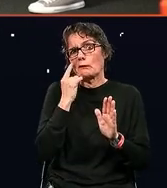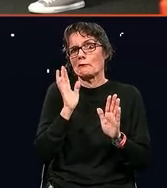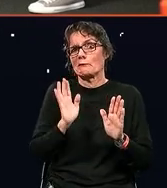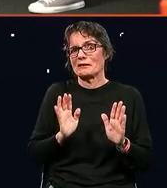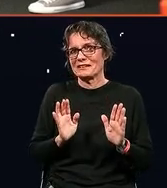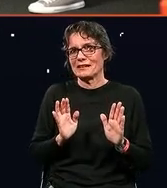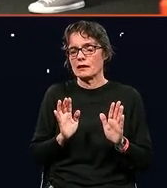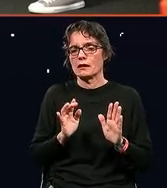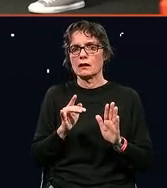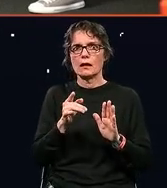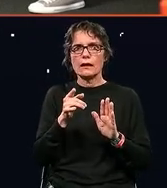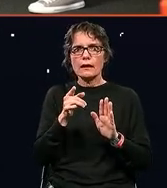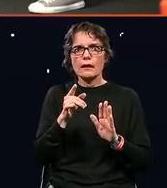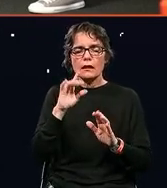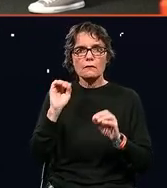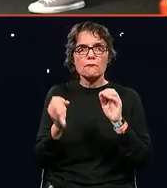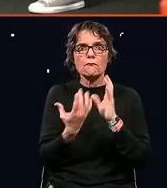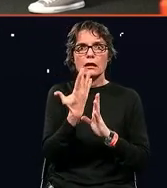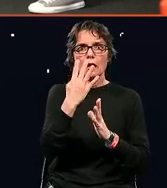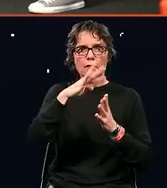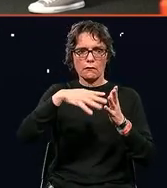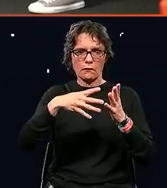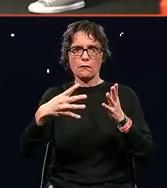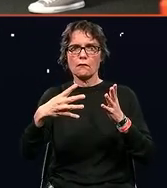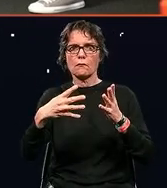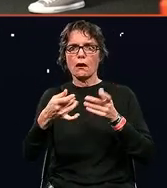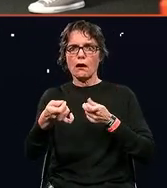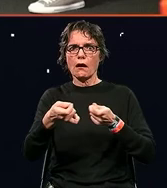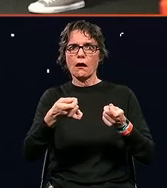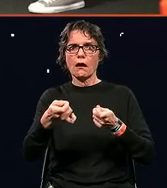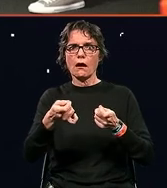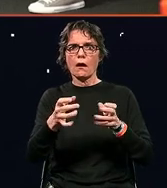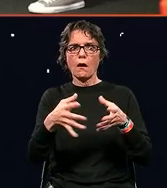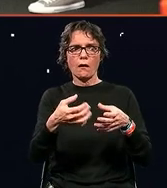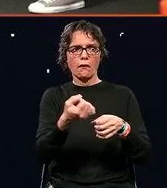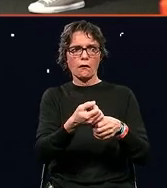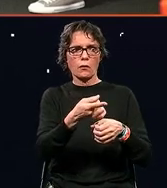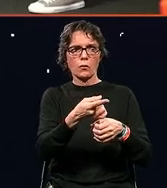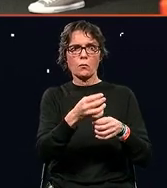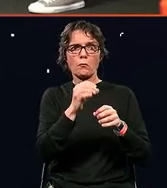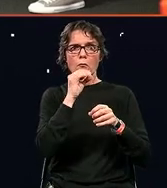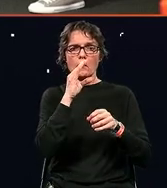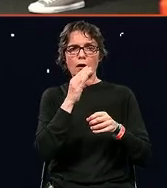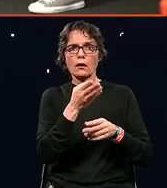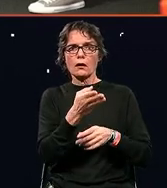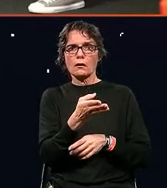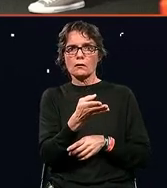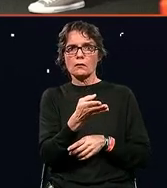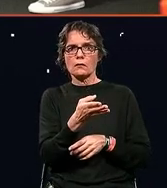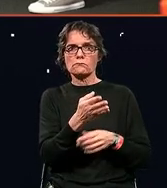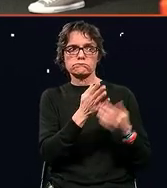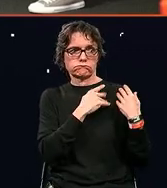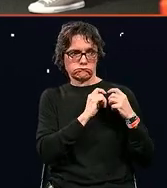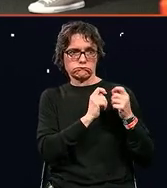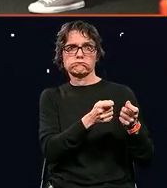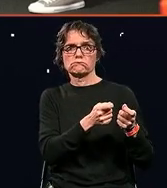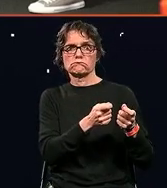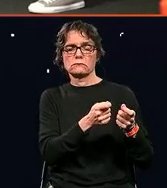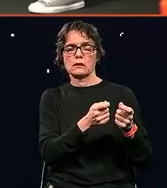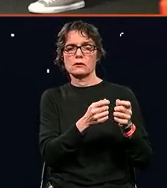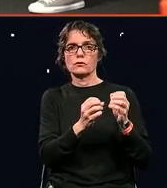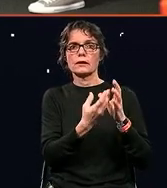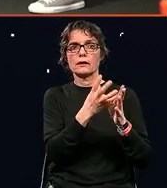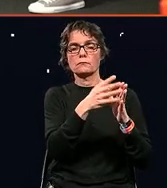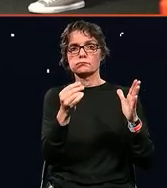was so brilliant. And this team was then given the task to go and build a prototype